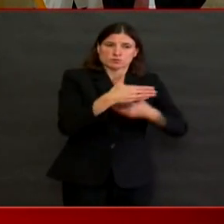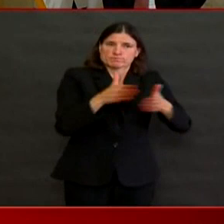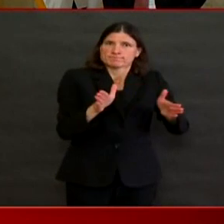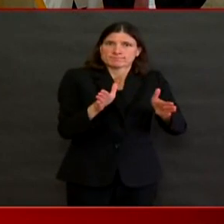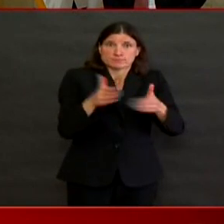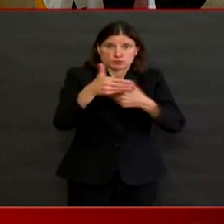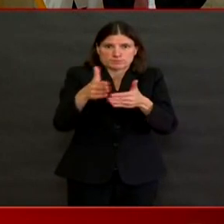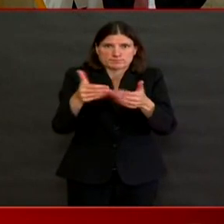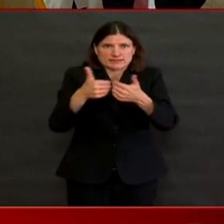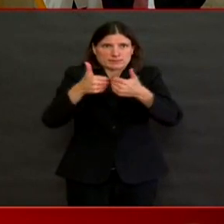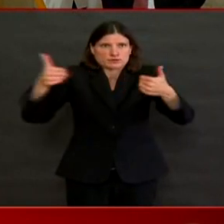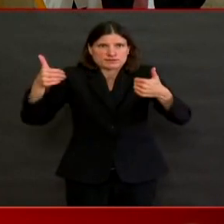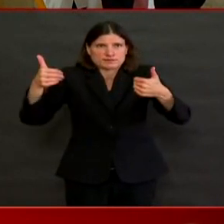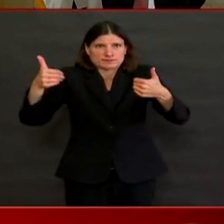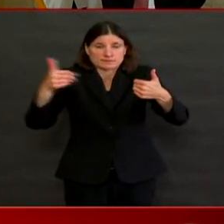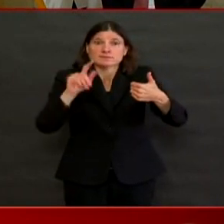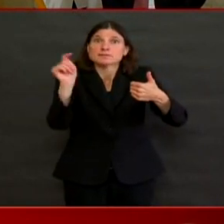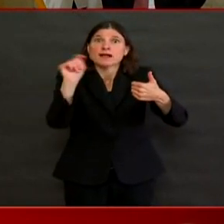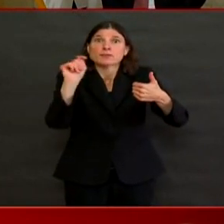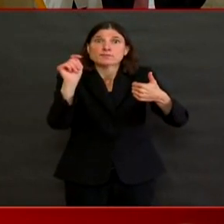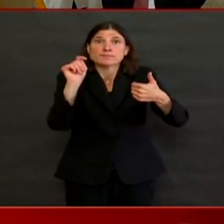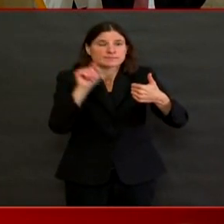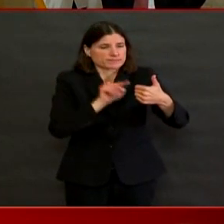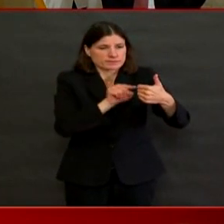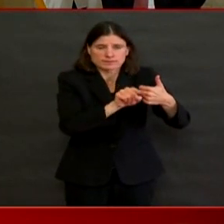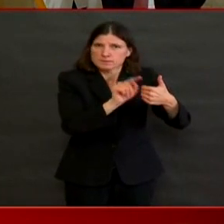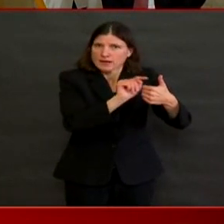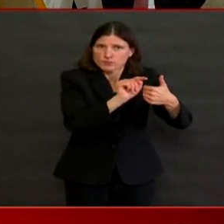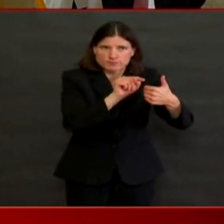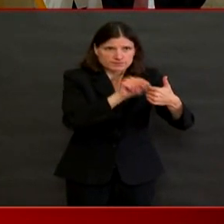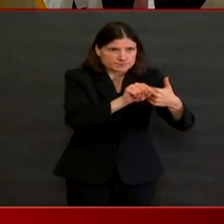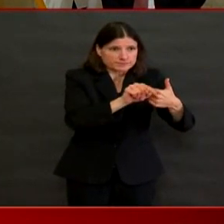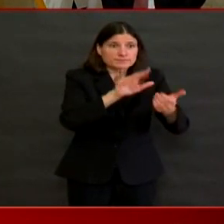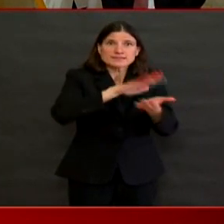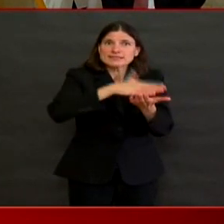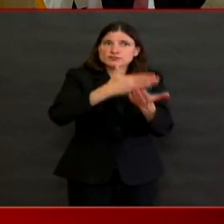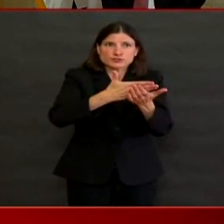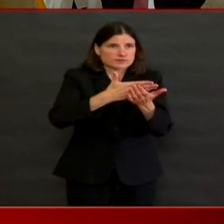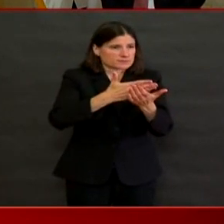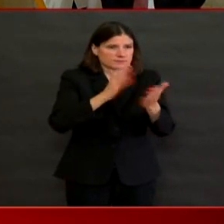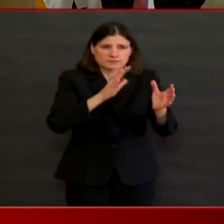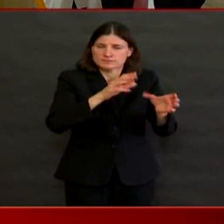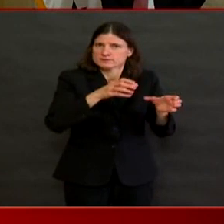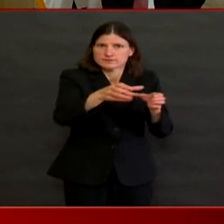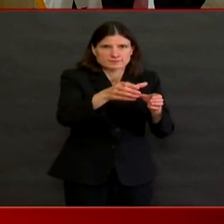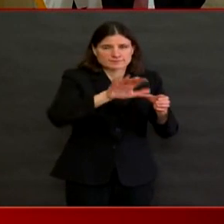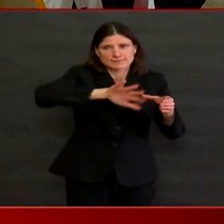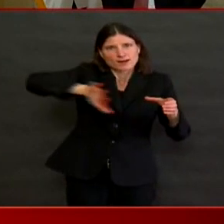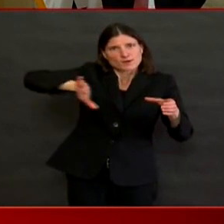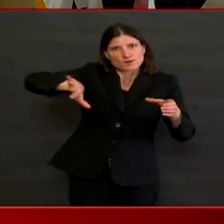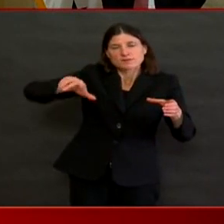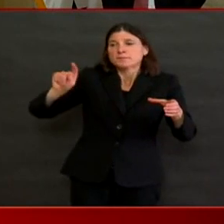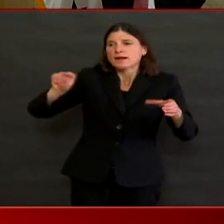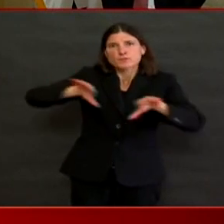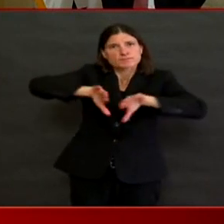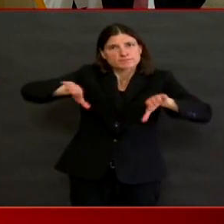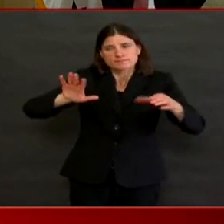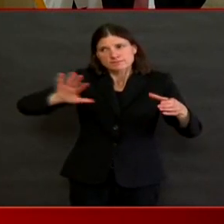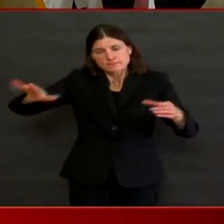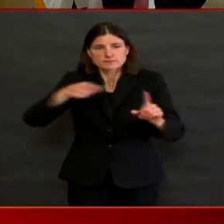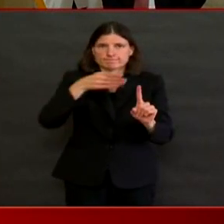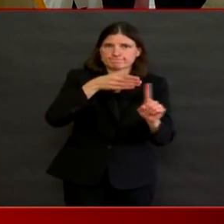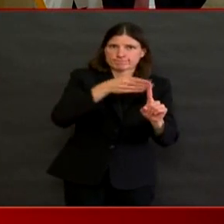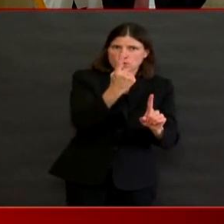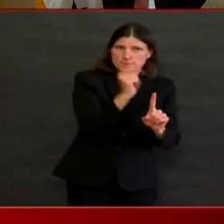Lastly, yesterday, I highlighted the need for health care workers who have symptoms to also stay